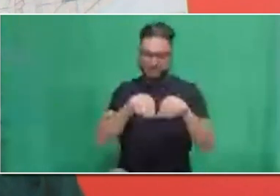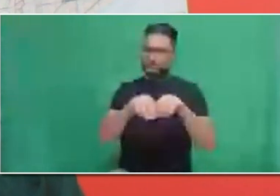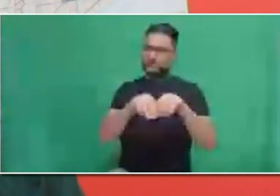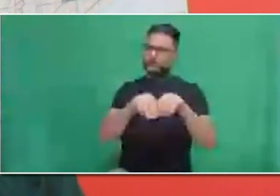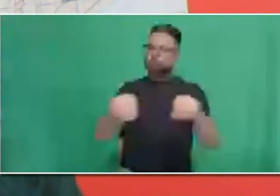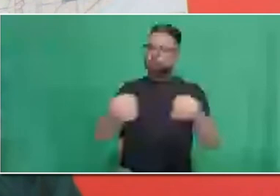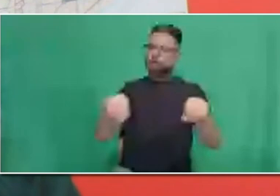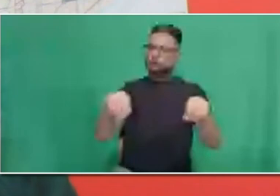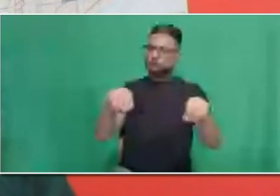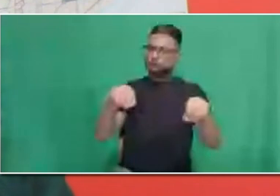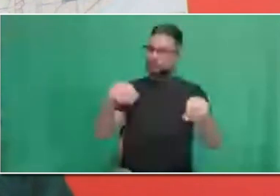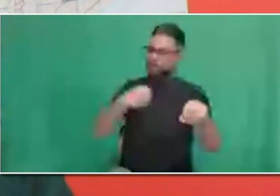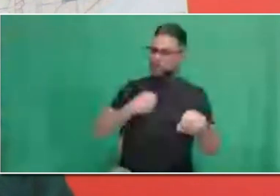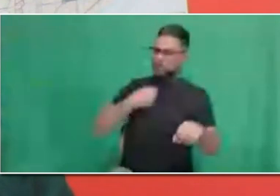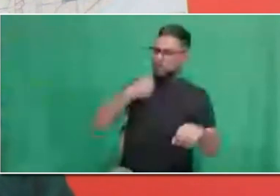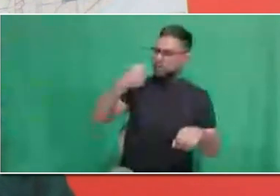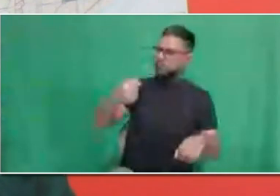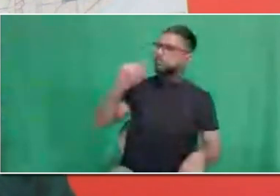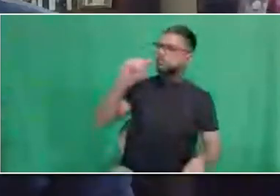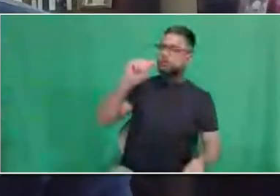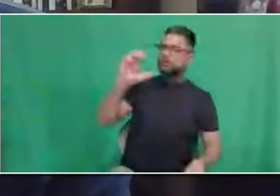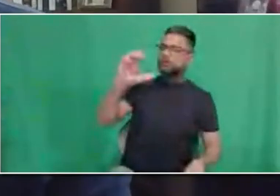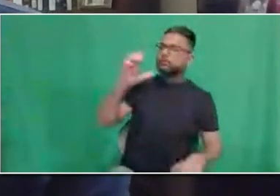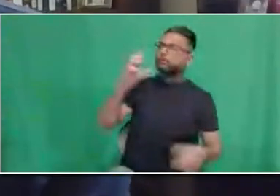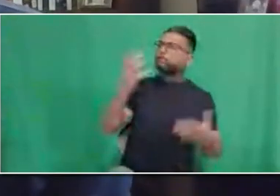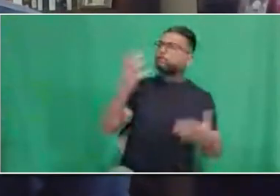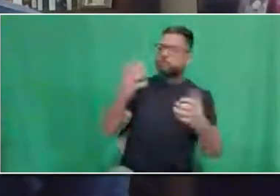So, Fort, I will turn this one over to you.